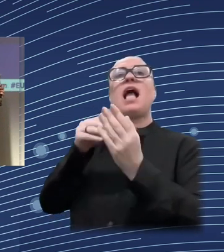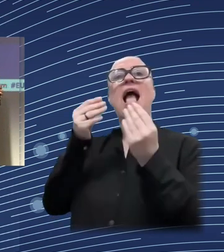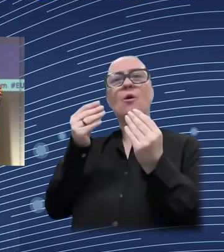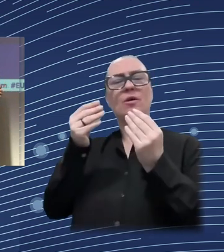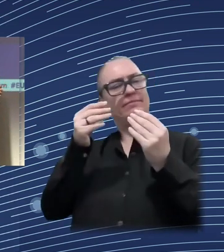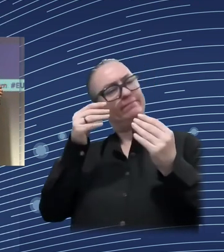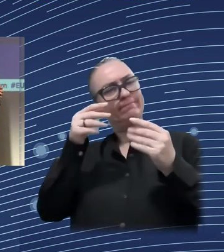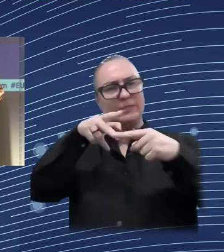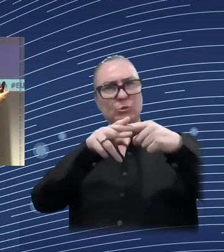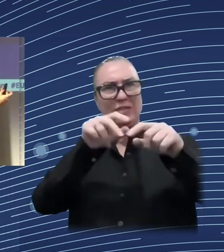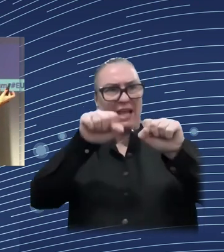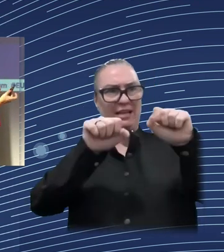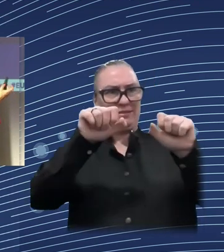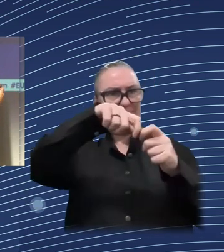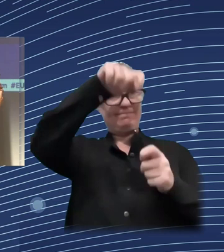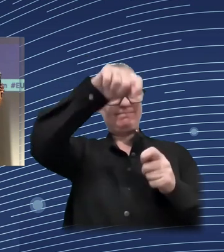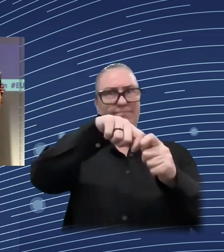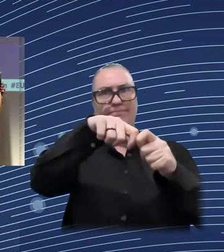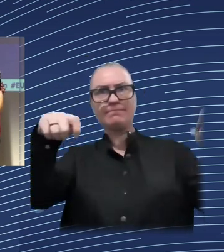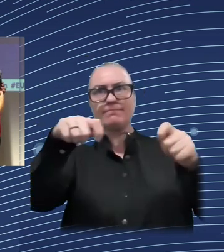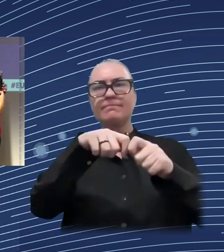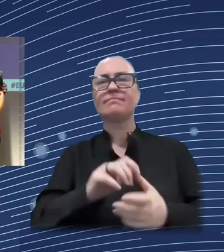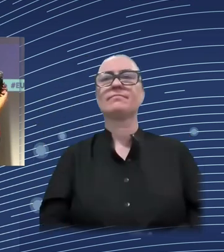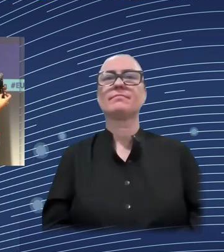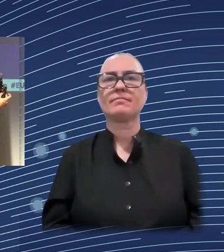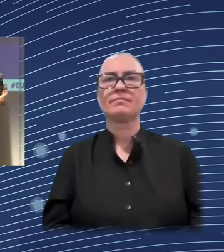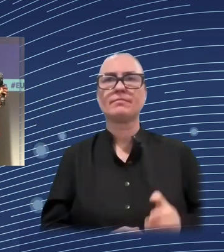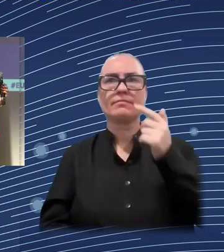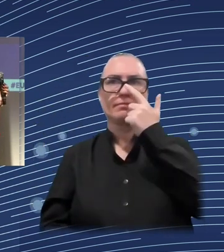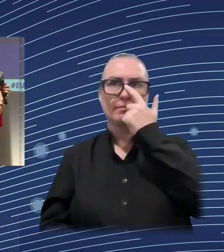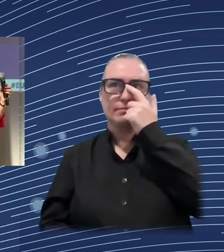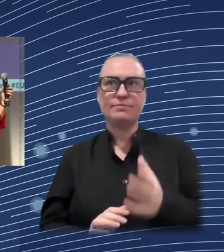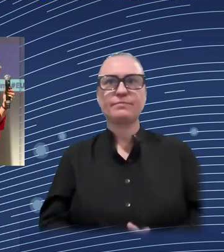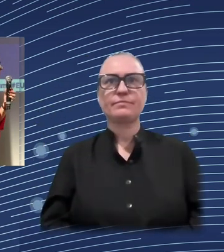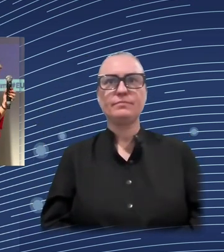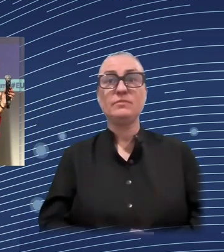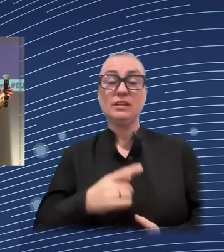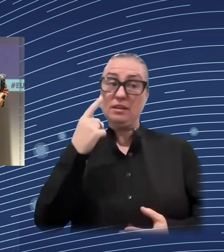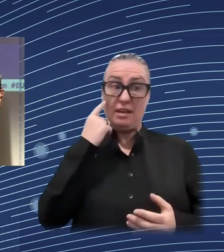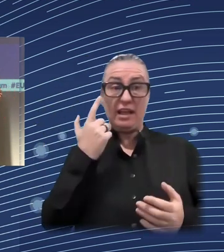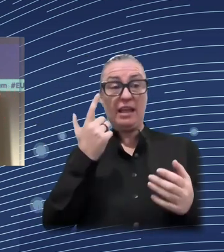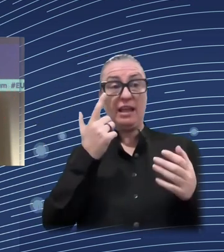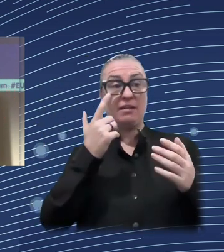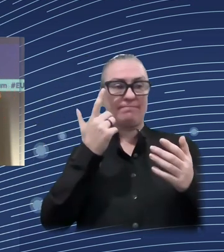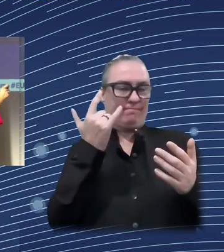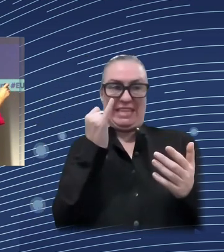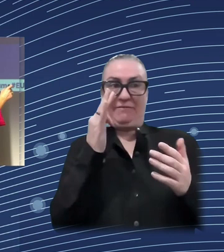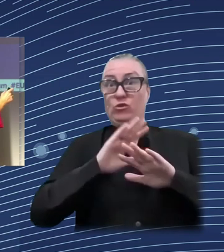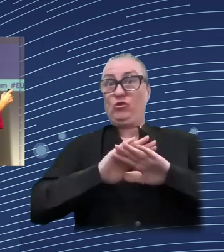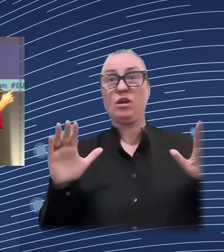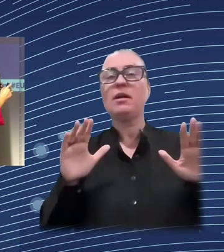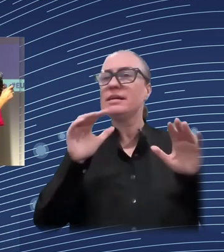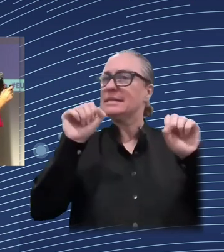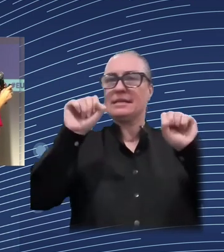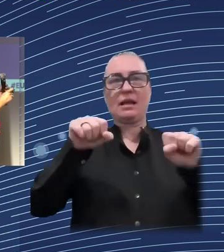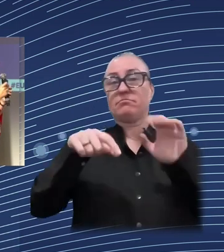So, regulatory approach in the labor market, I think that the most clear example is the platform workers' directive proposal. And then, of